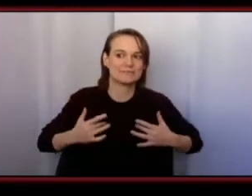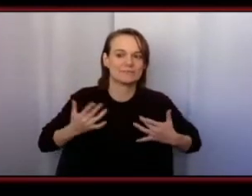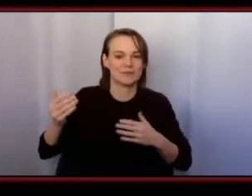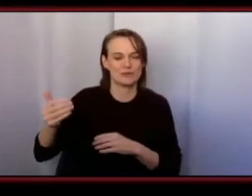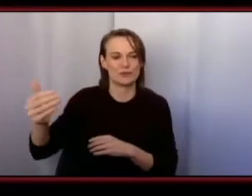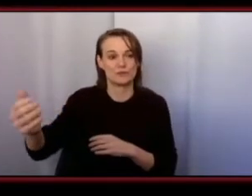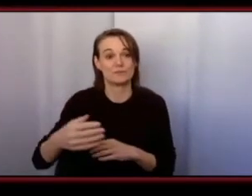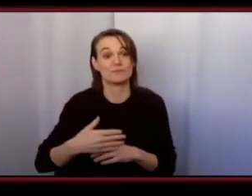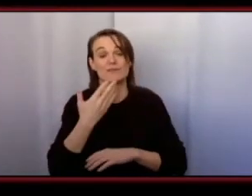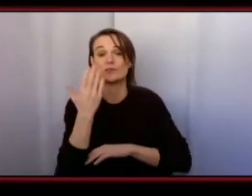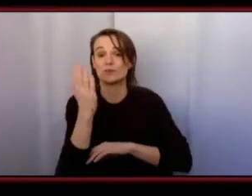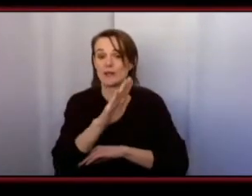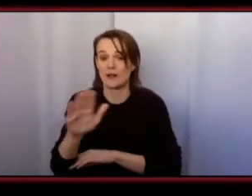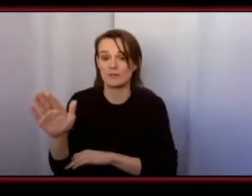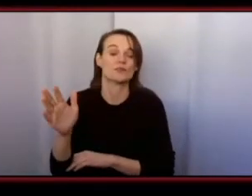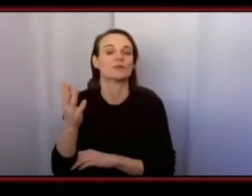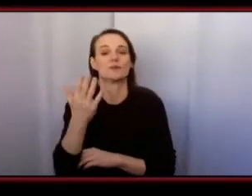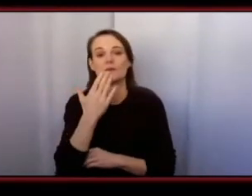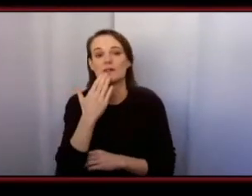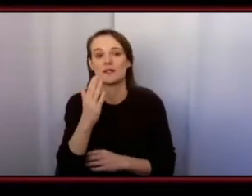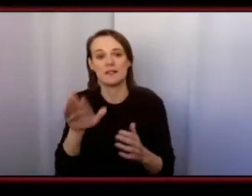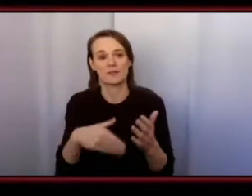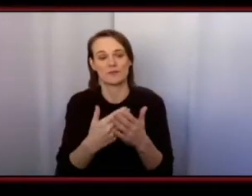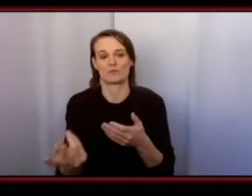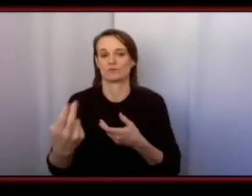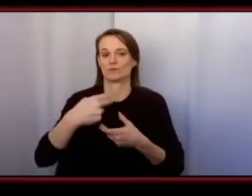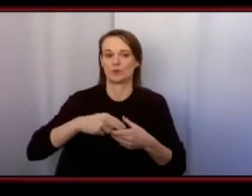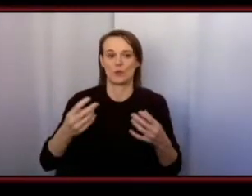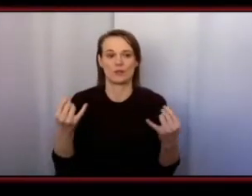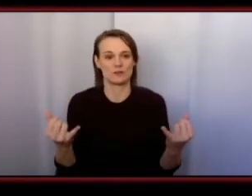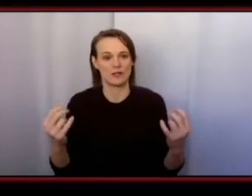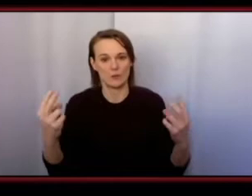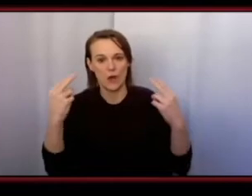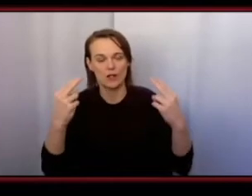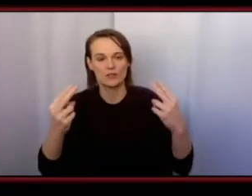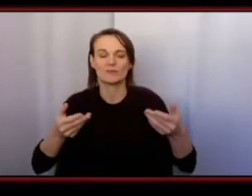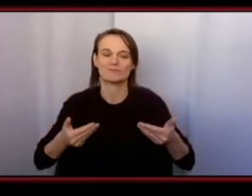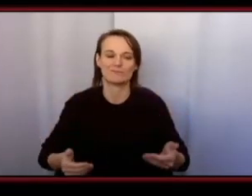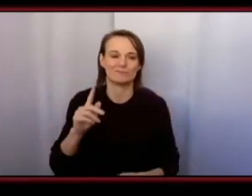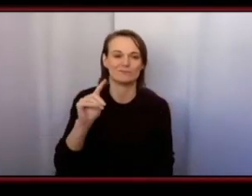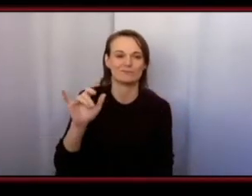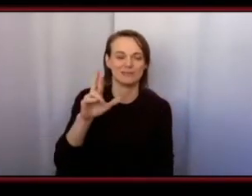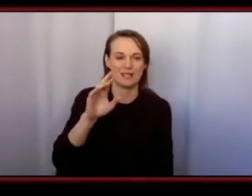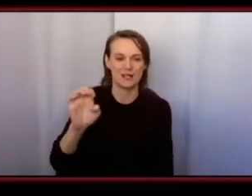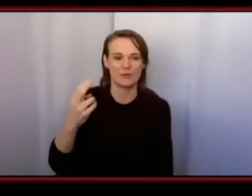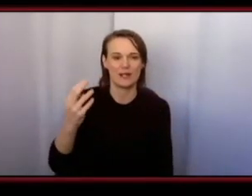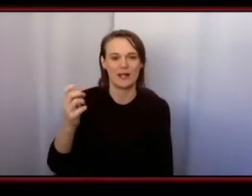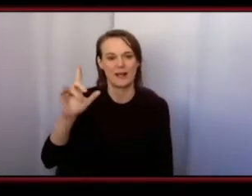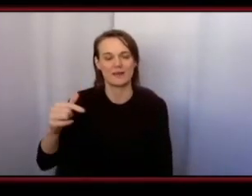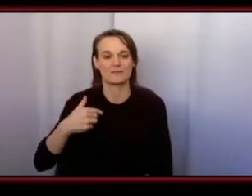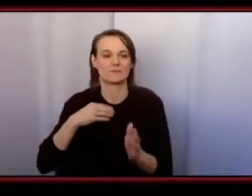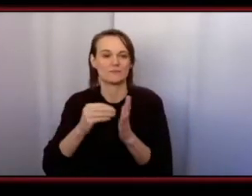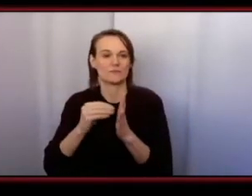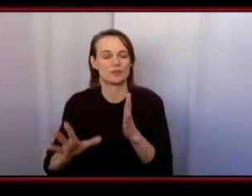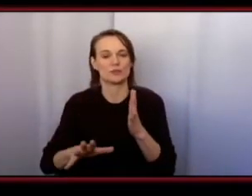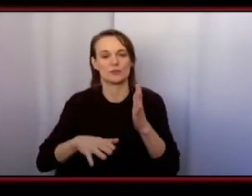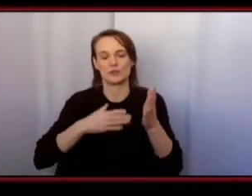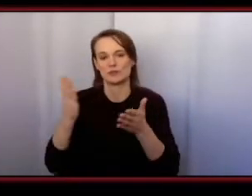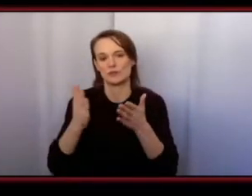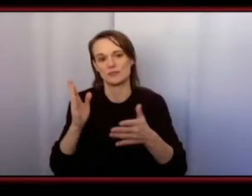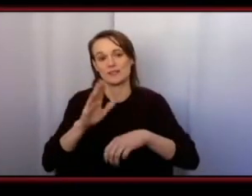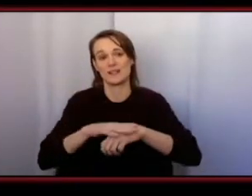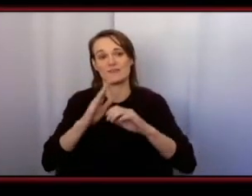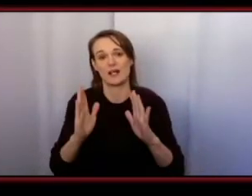everybody and thank you so much for attending this very special event we have for you today my name is Tyree Haley i'm the student service advisor african cultural